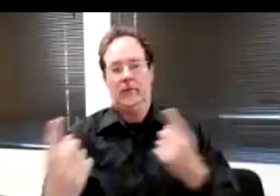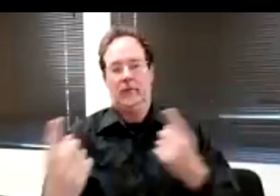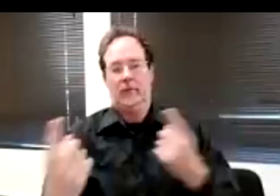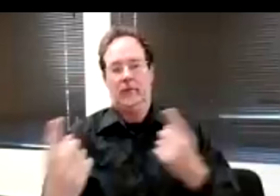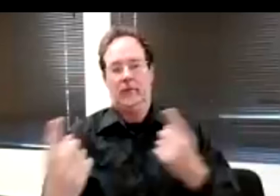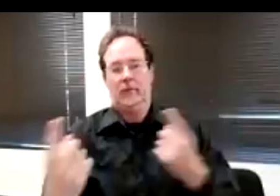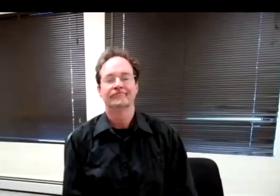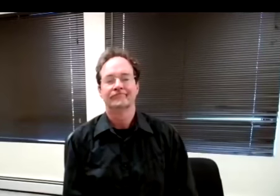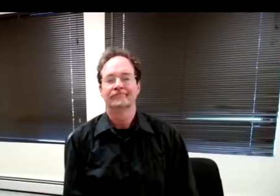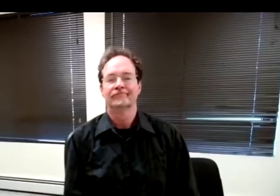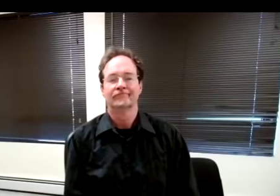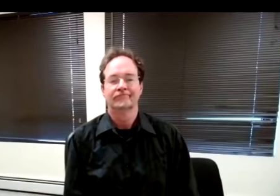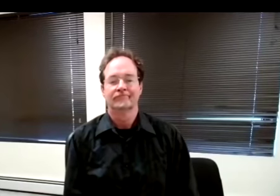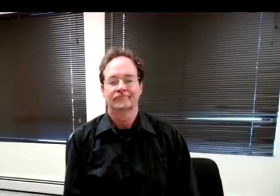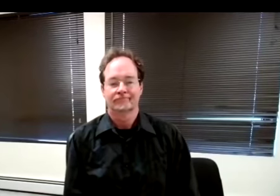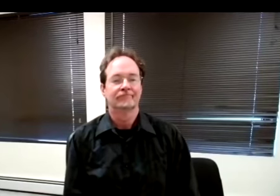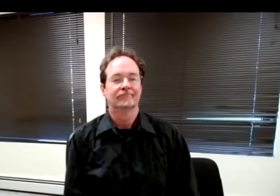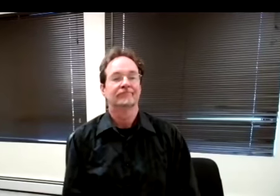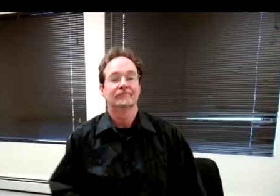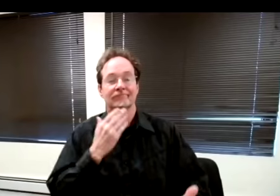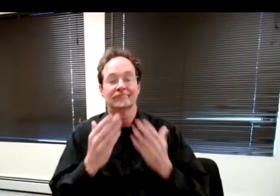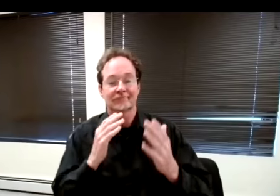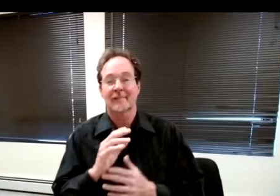So, thank you, Kathy.